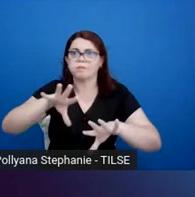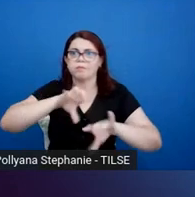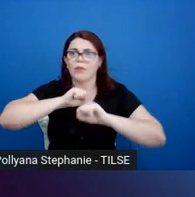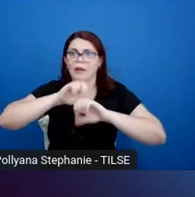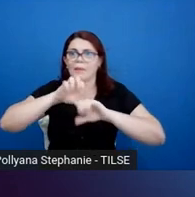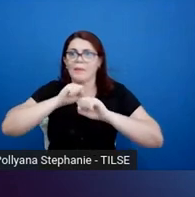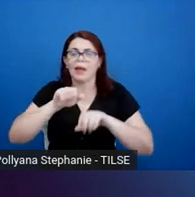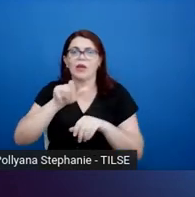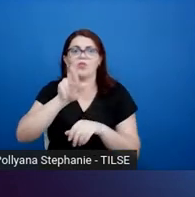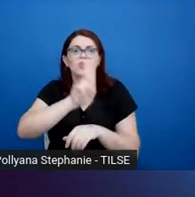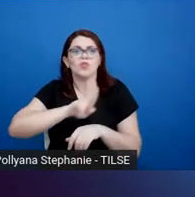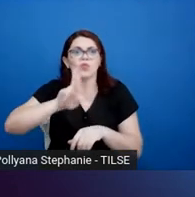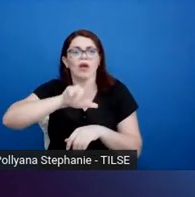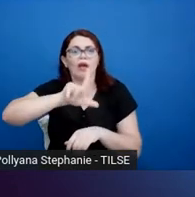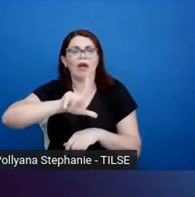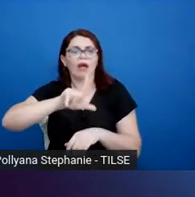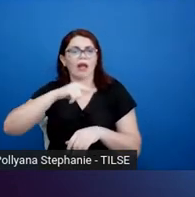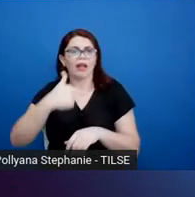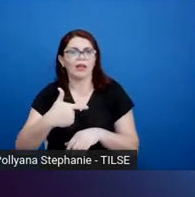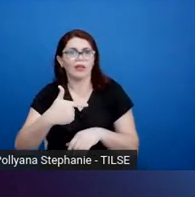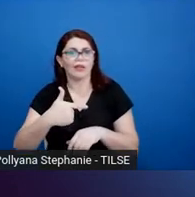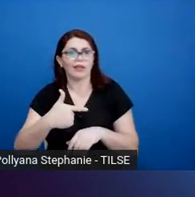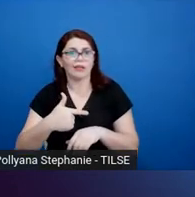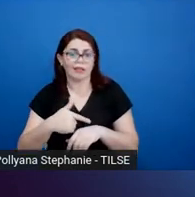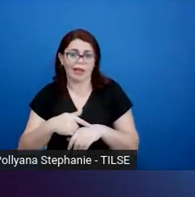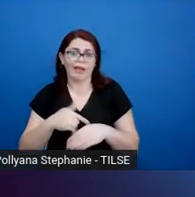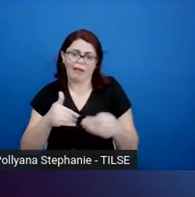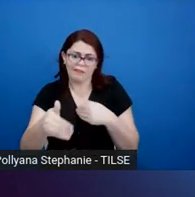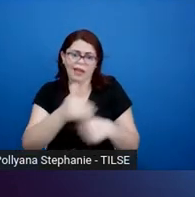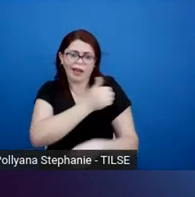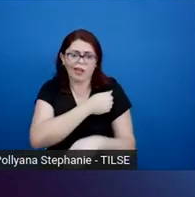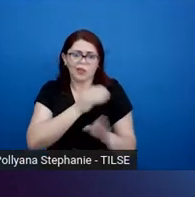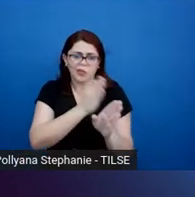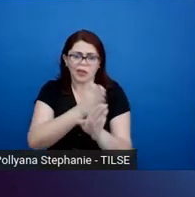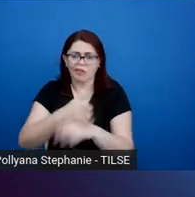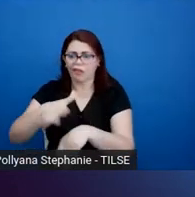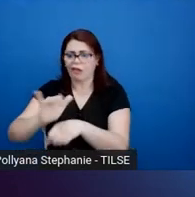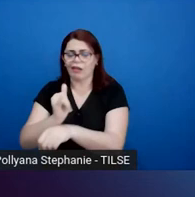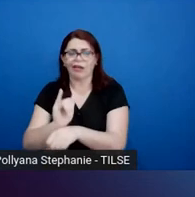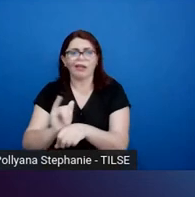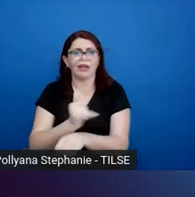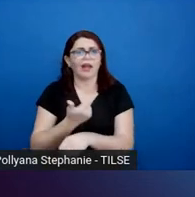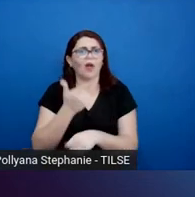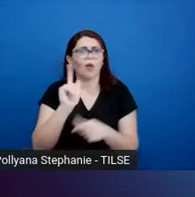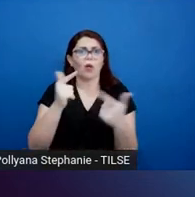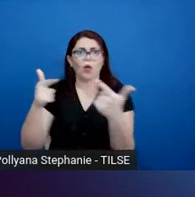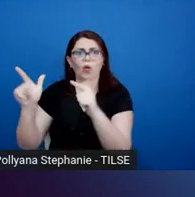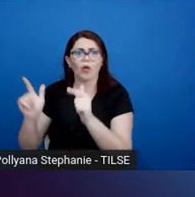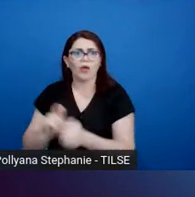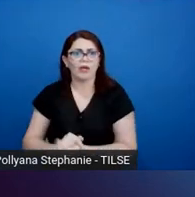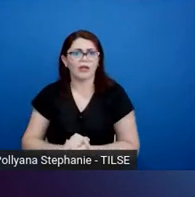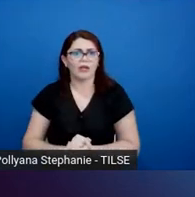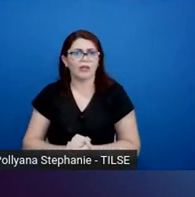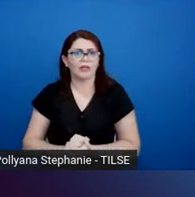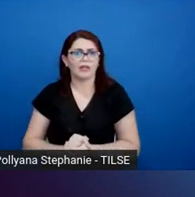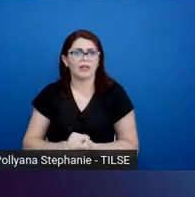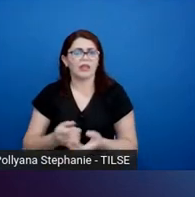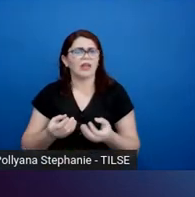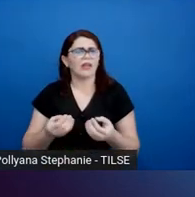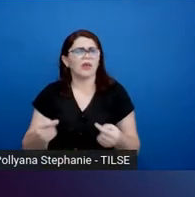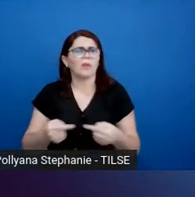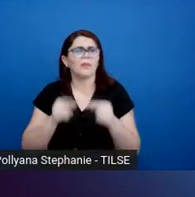the second language, they will find other ways. And so one of the ways that is described is semantic processing.